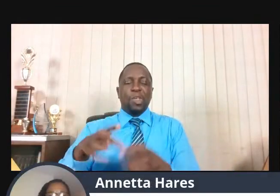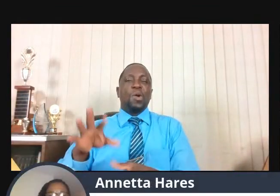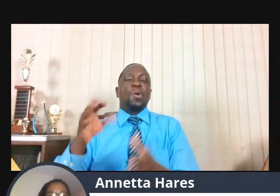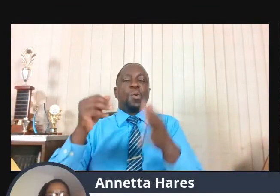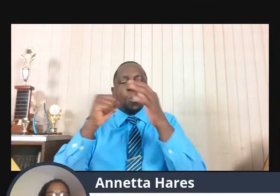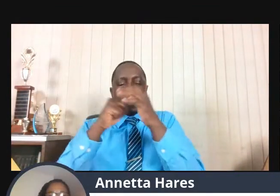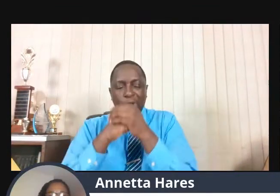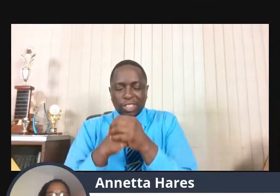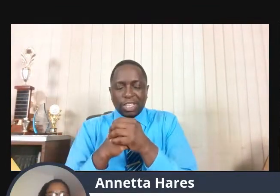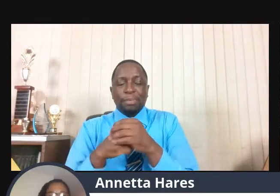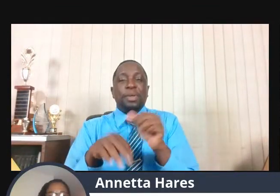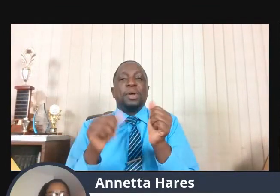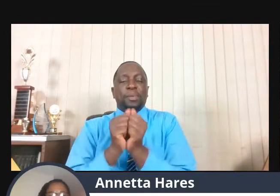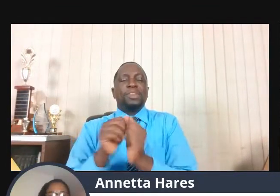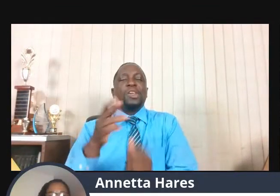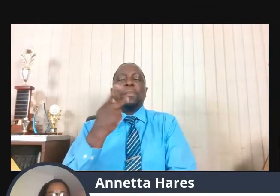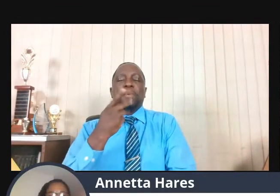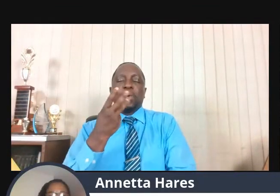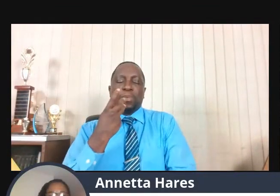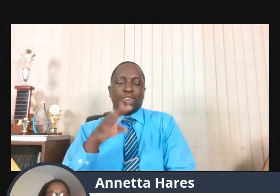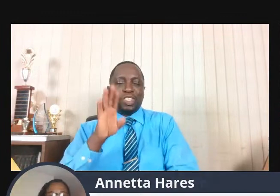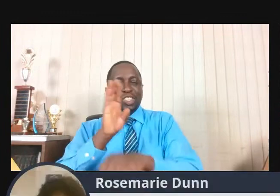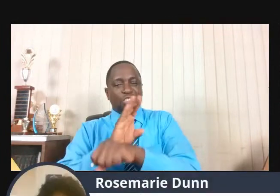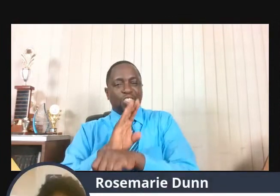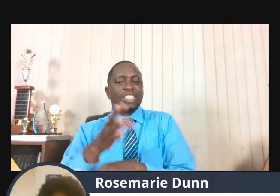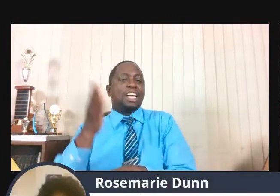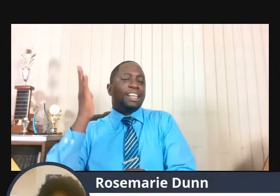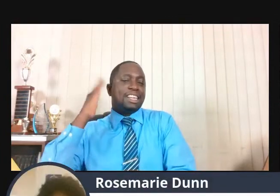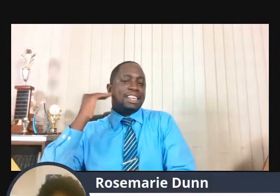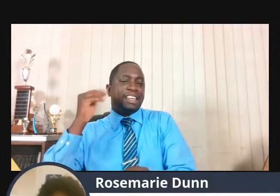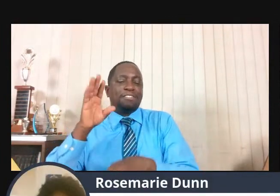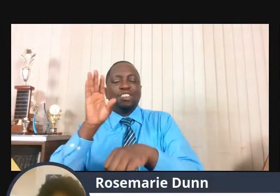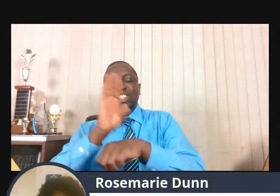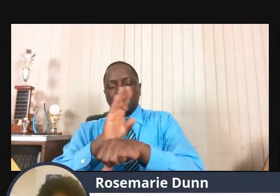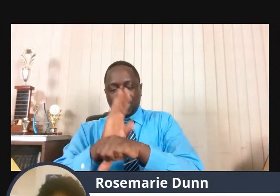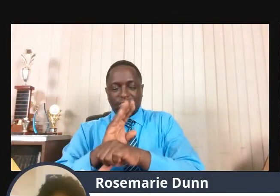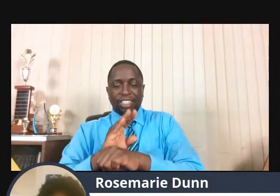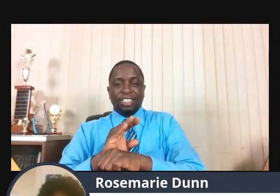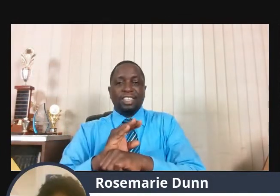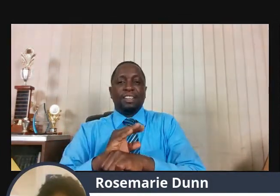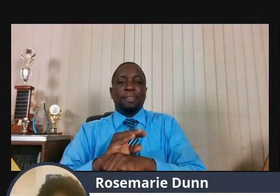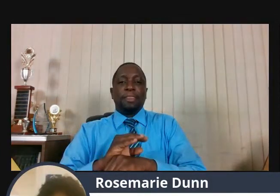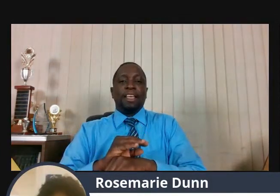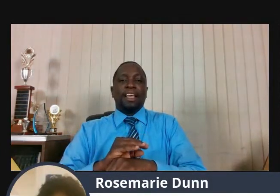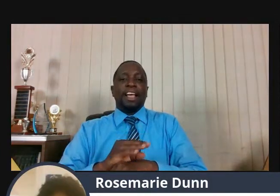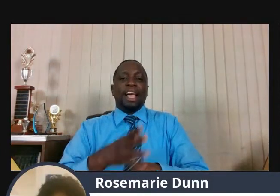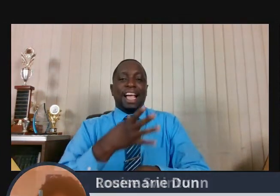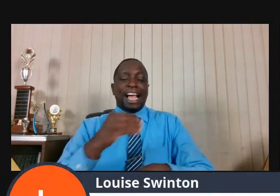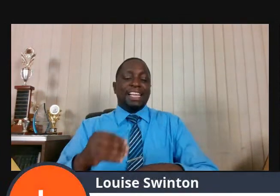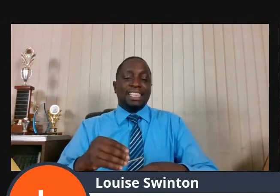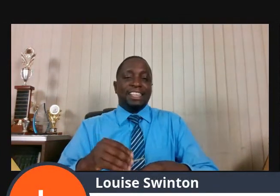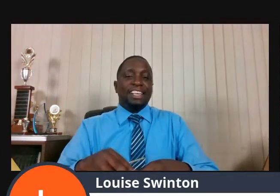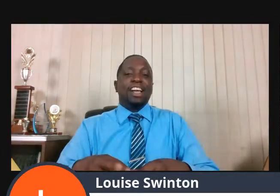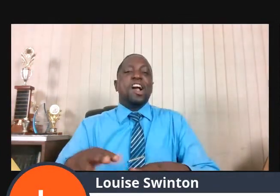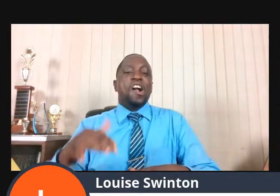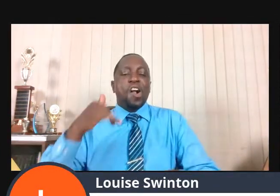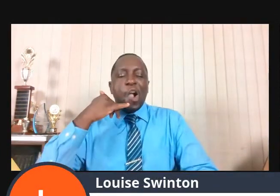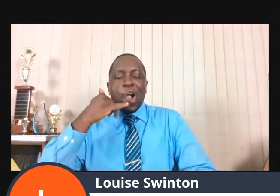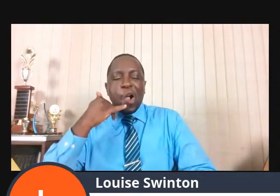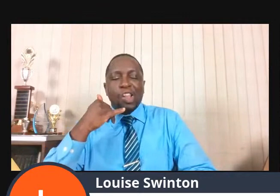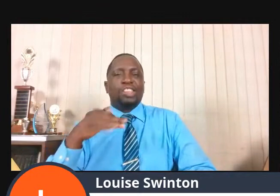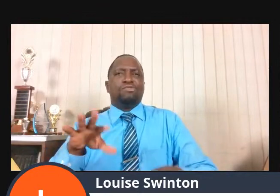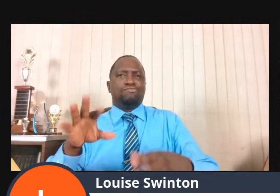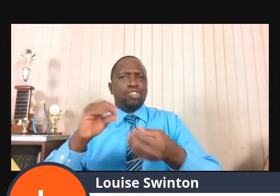join us online. But if you want to be baptized, you have to give your number. You have to call this number. You have to